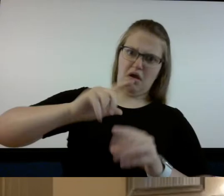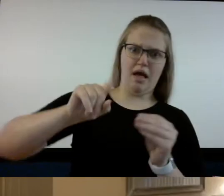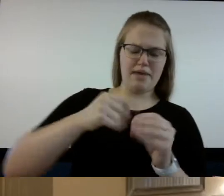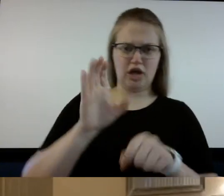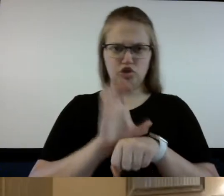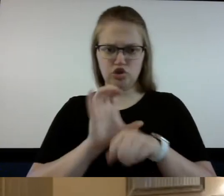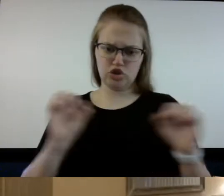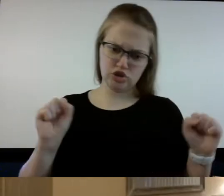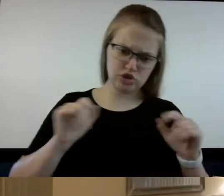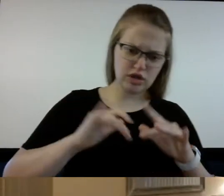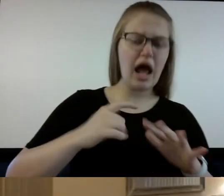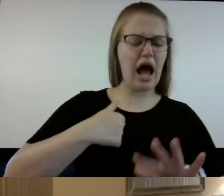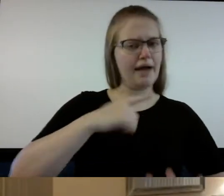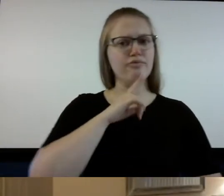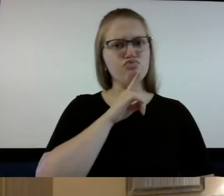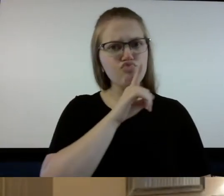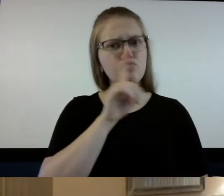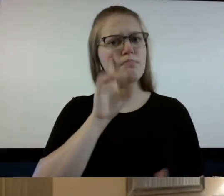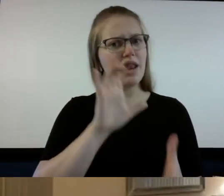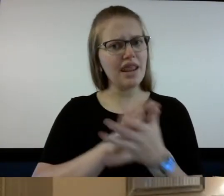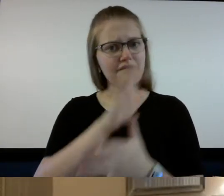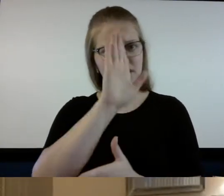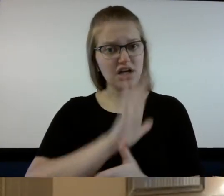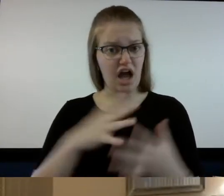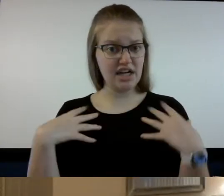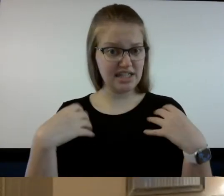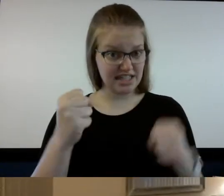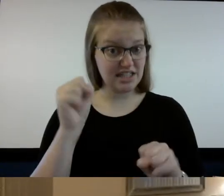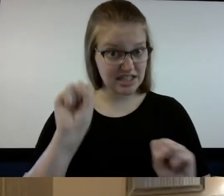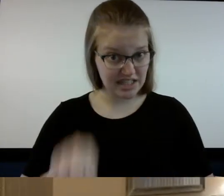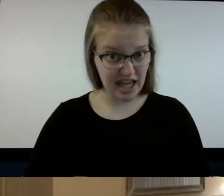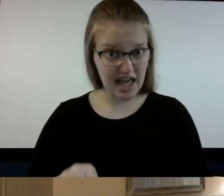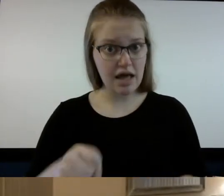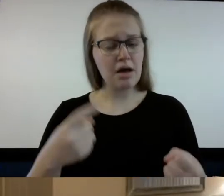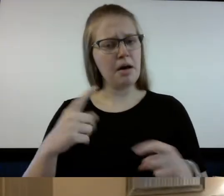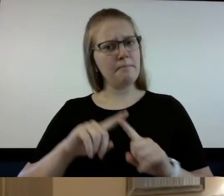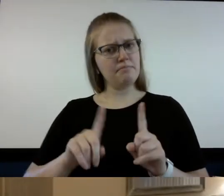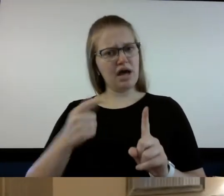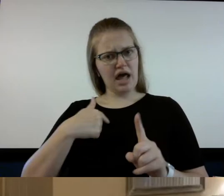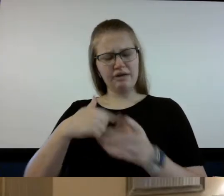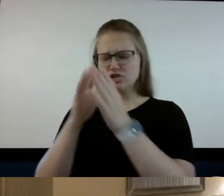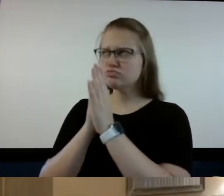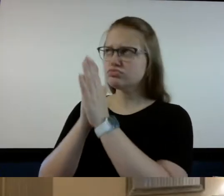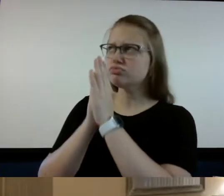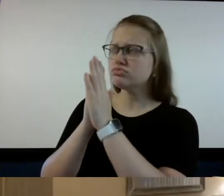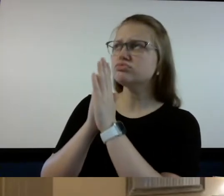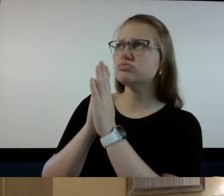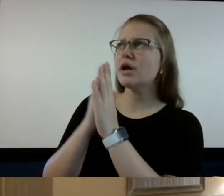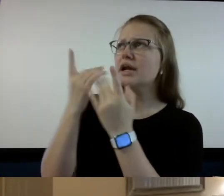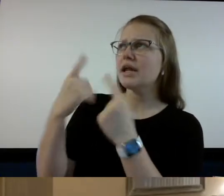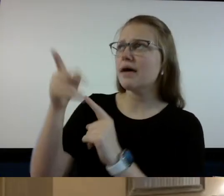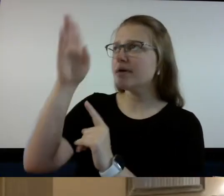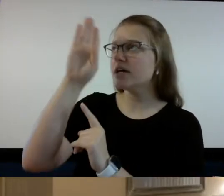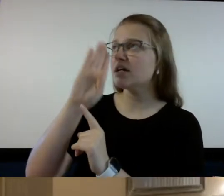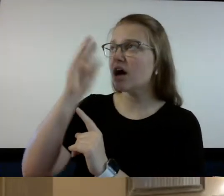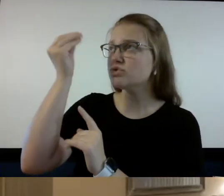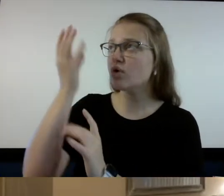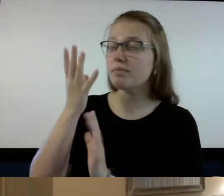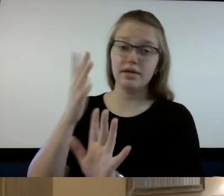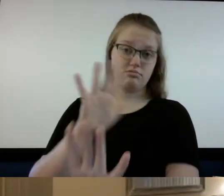believe in divine healing but even in prayer God told me because I heard some preaching that was being done